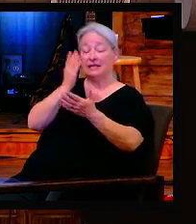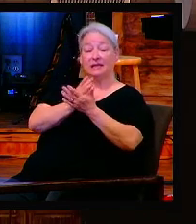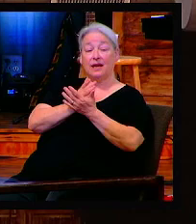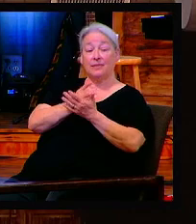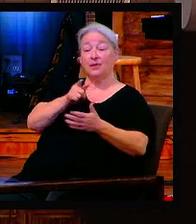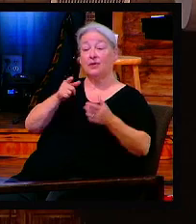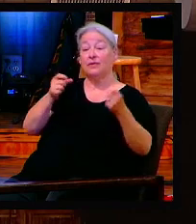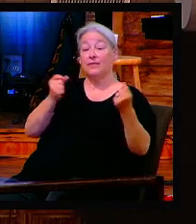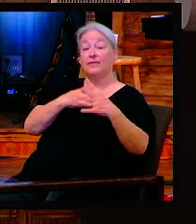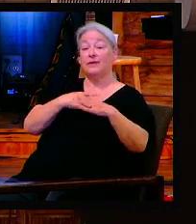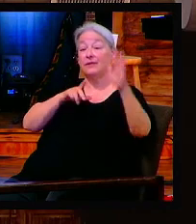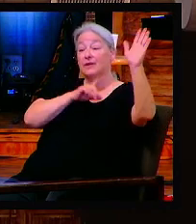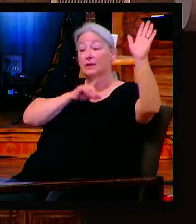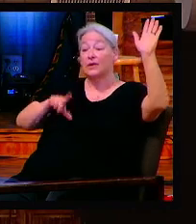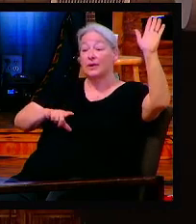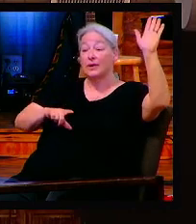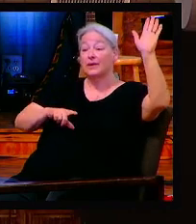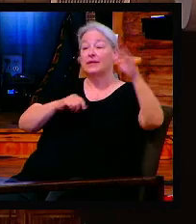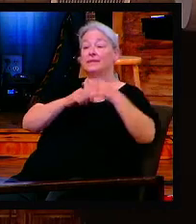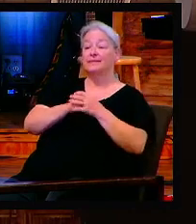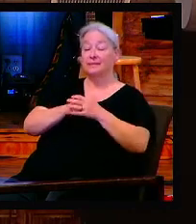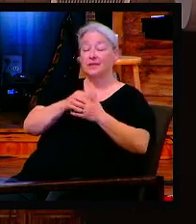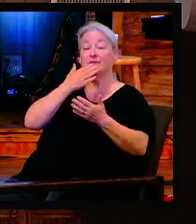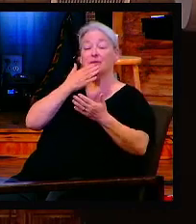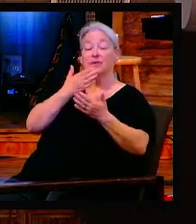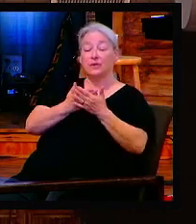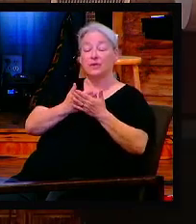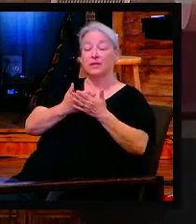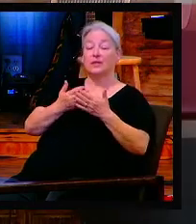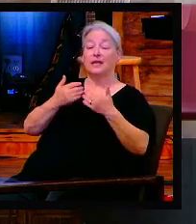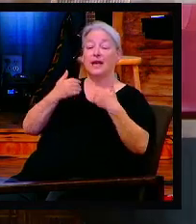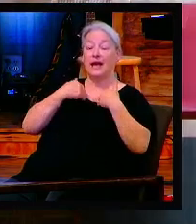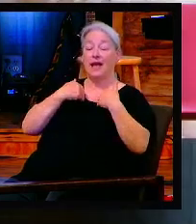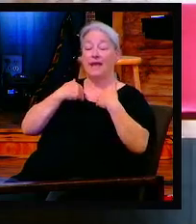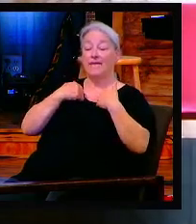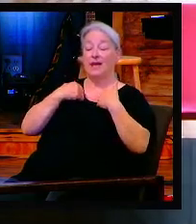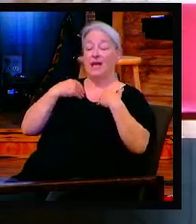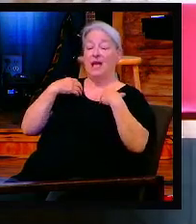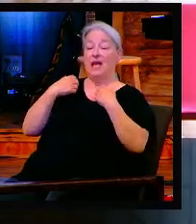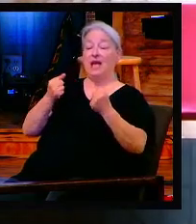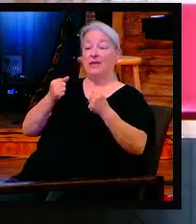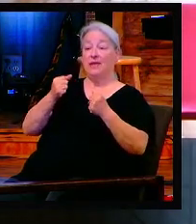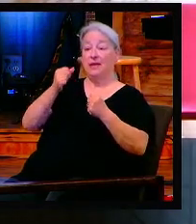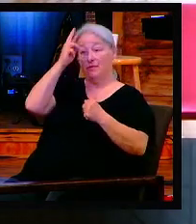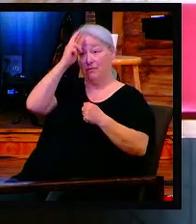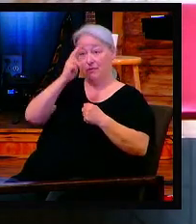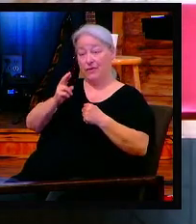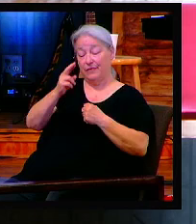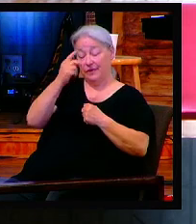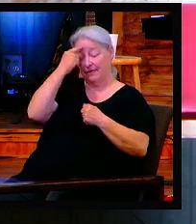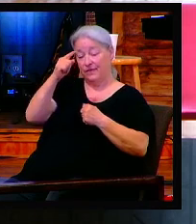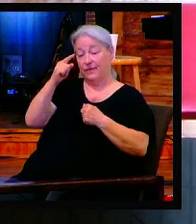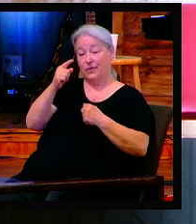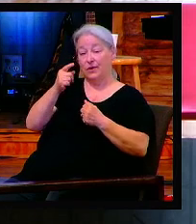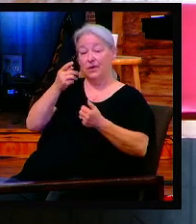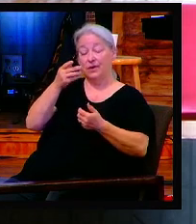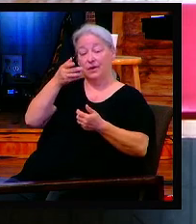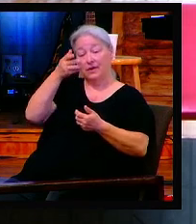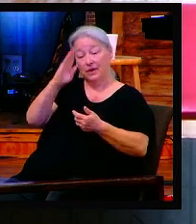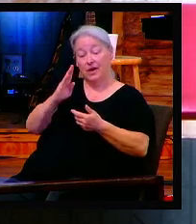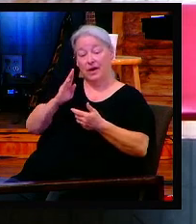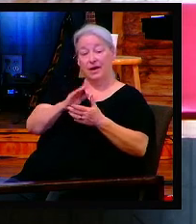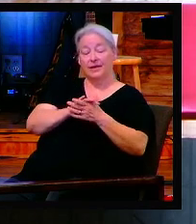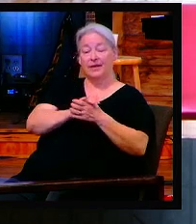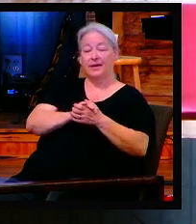the Lord. It is good to have a healthy reverence for God. It says the beginning of wisdom is to fear the Lord. Here you go.